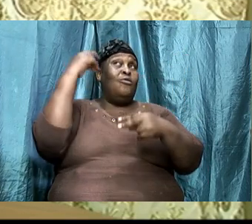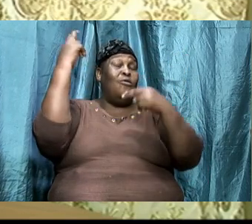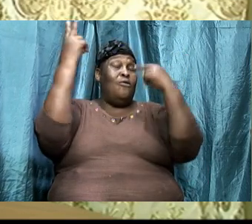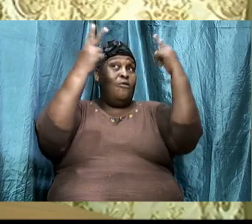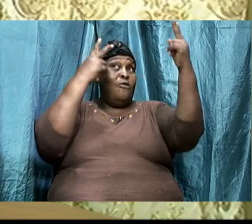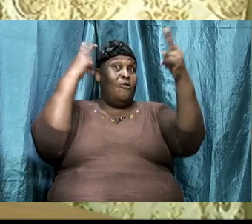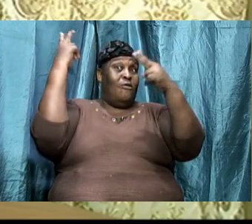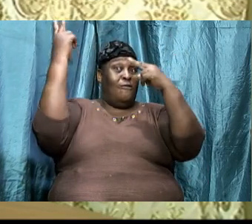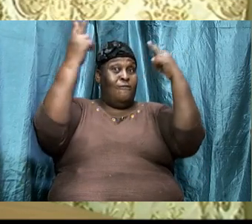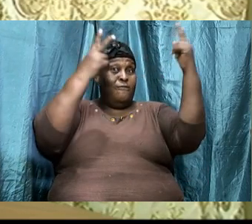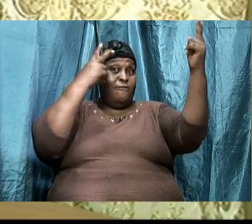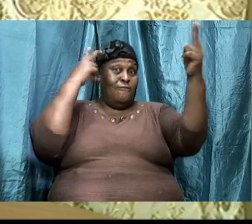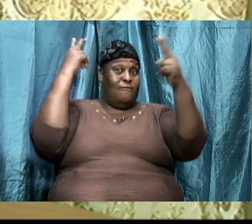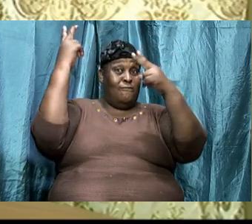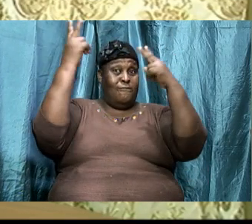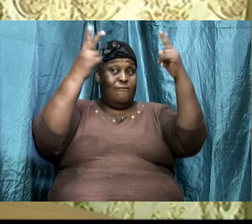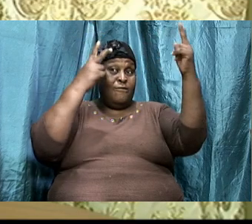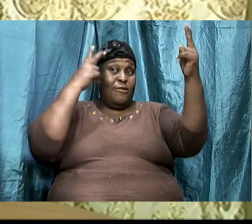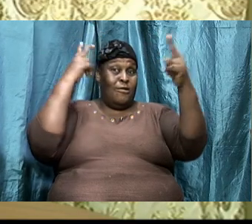of the adversary.